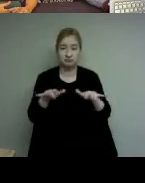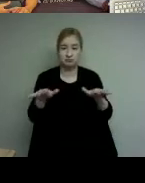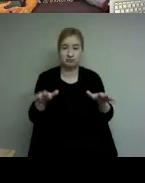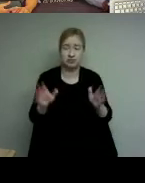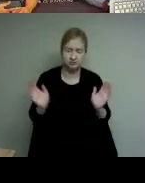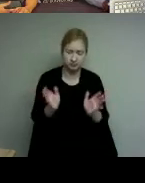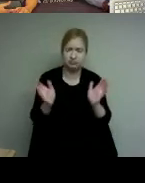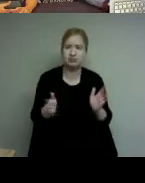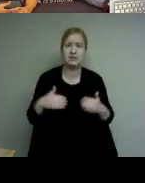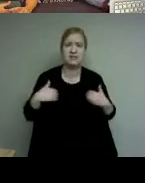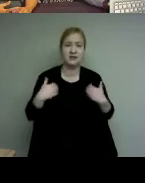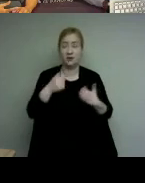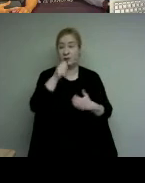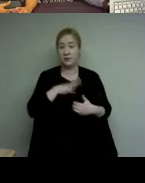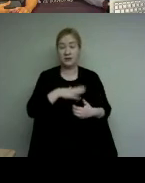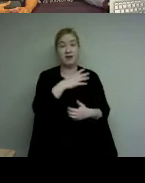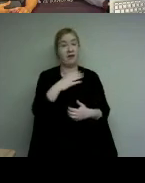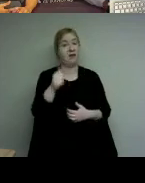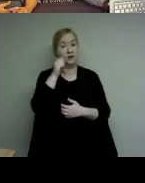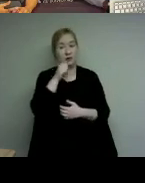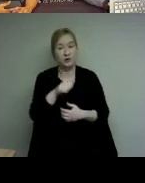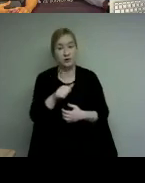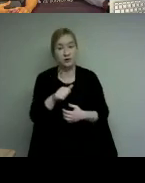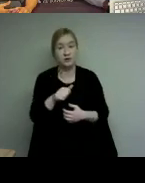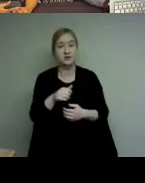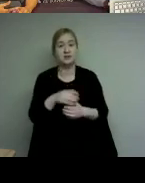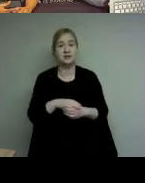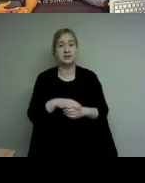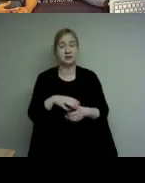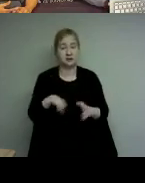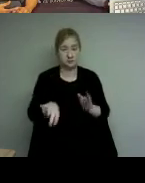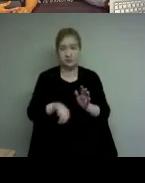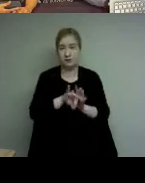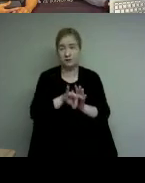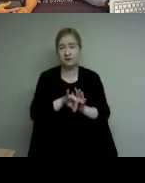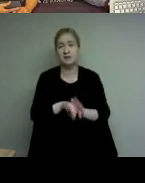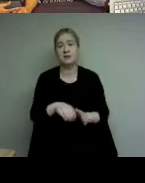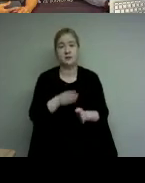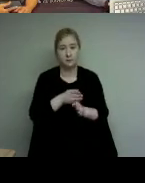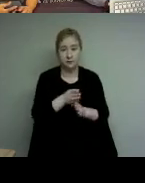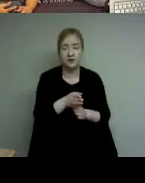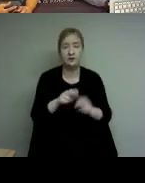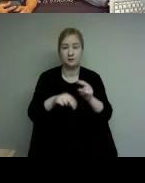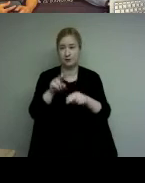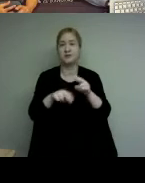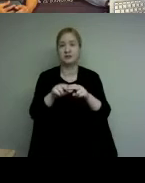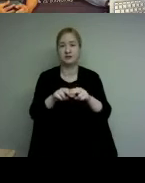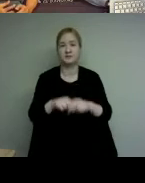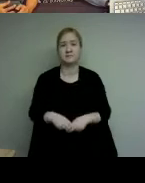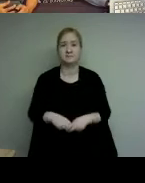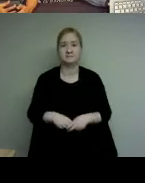and girls to pursue a career in the construction trade and with that i will turn it over to my co